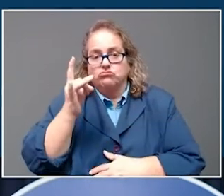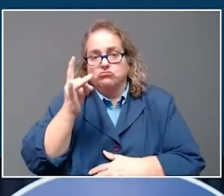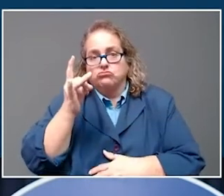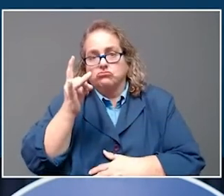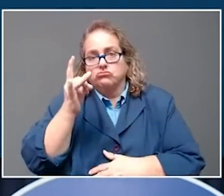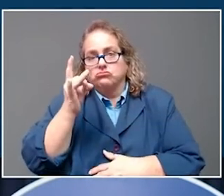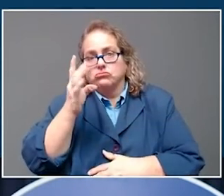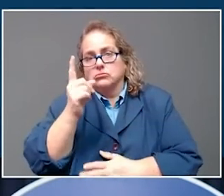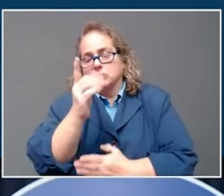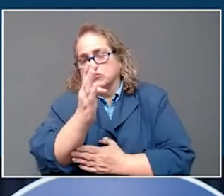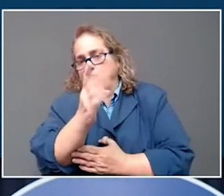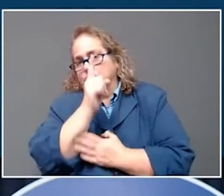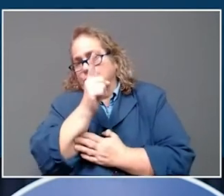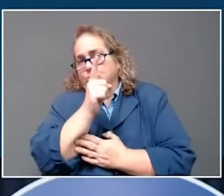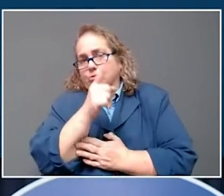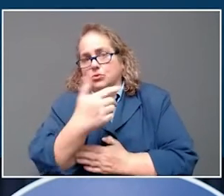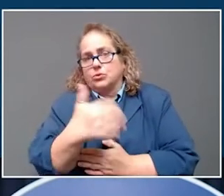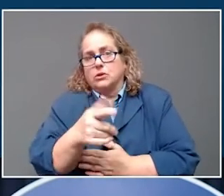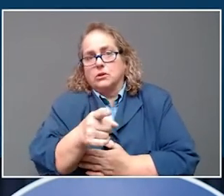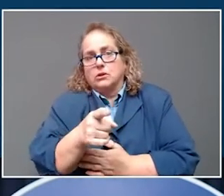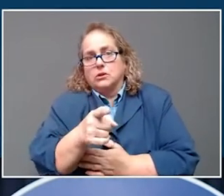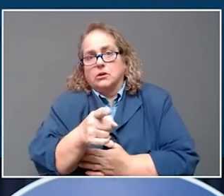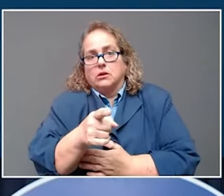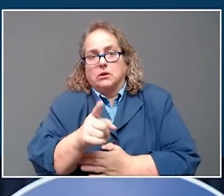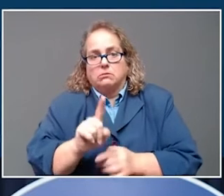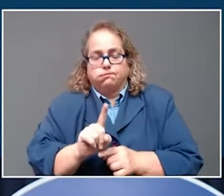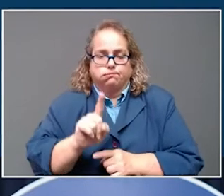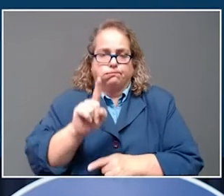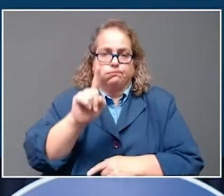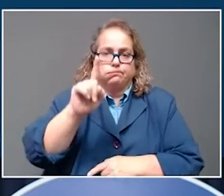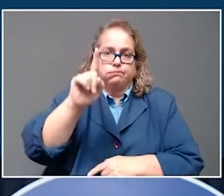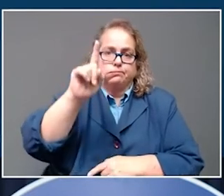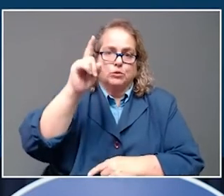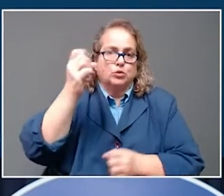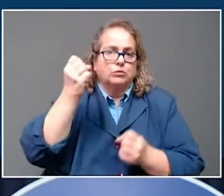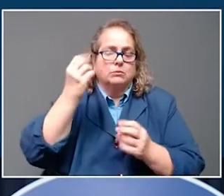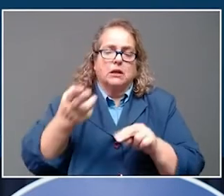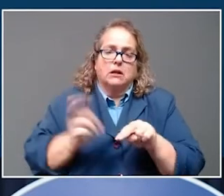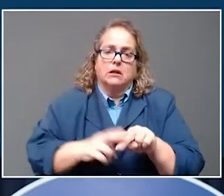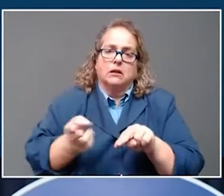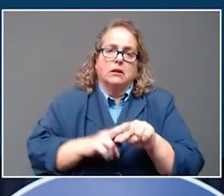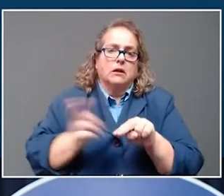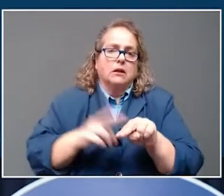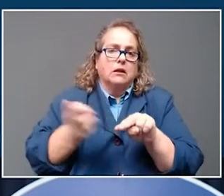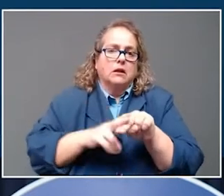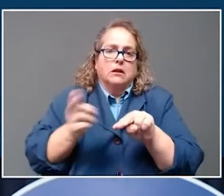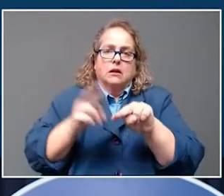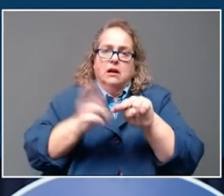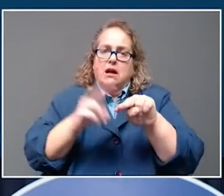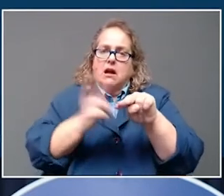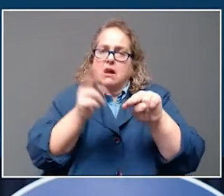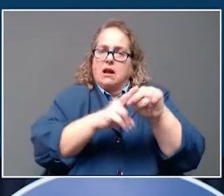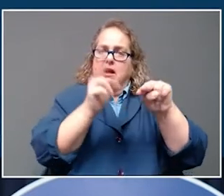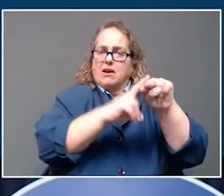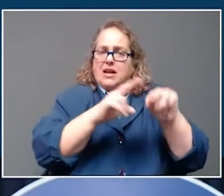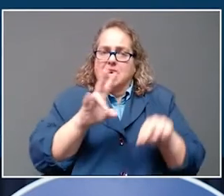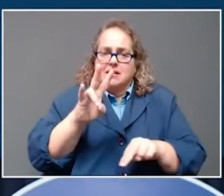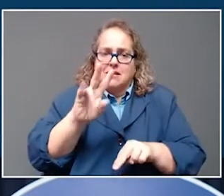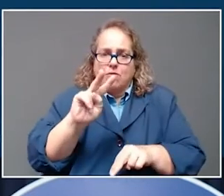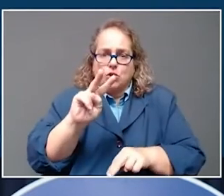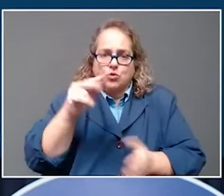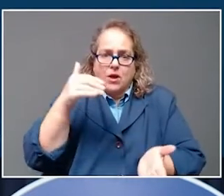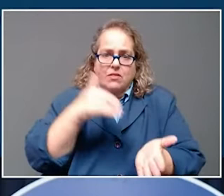is significant, severe, 72,165 cases in